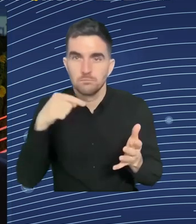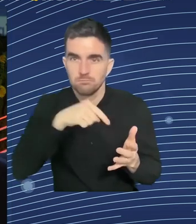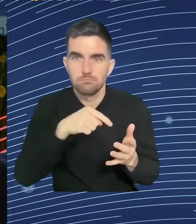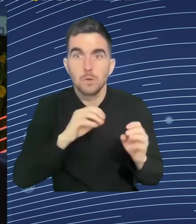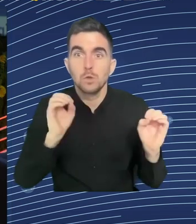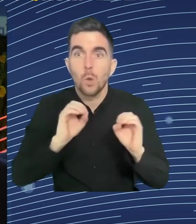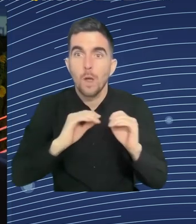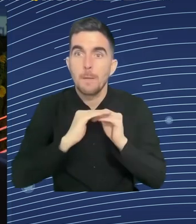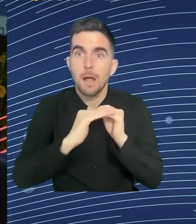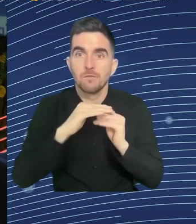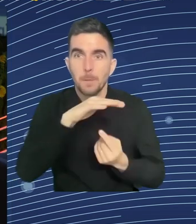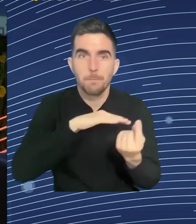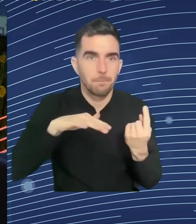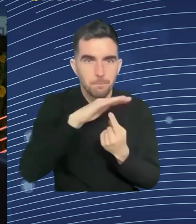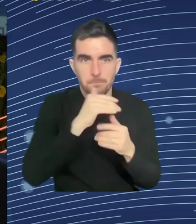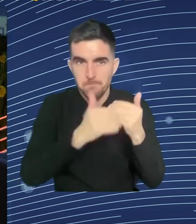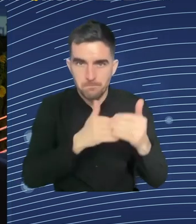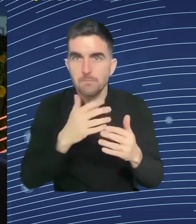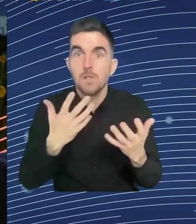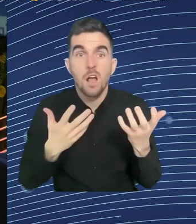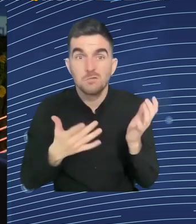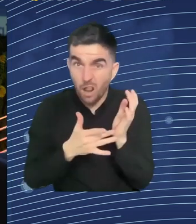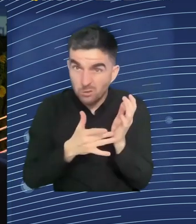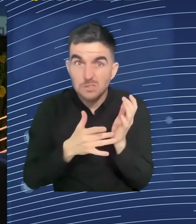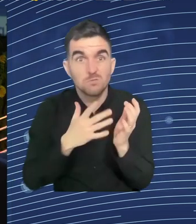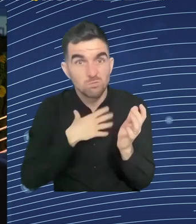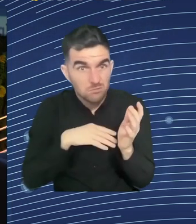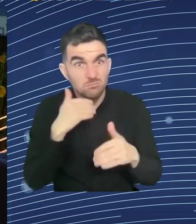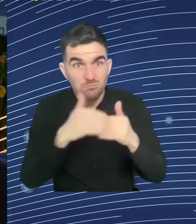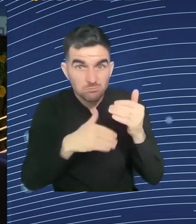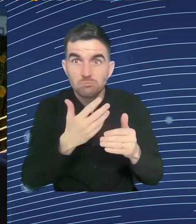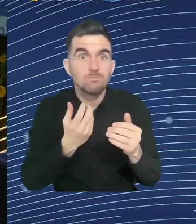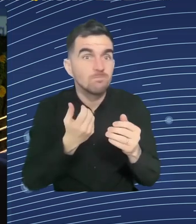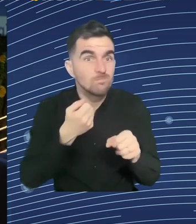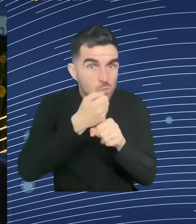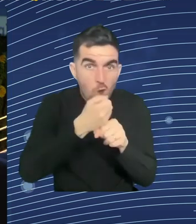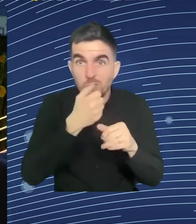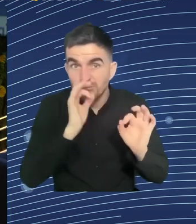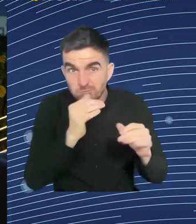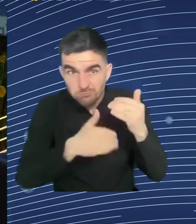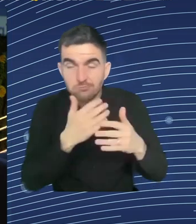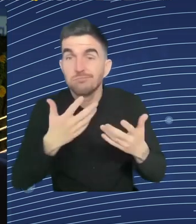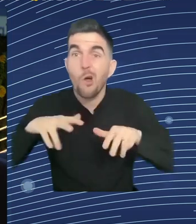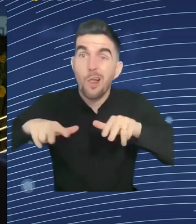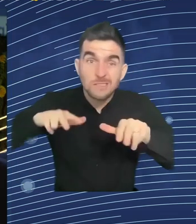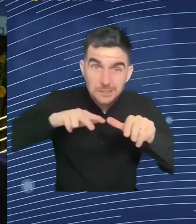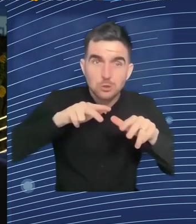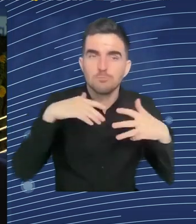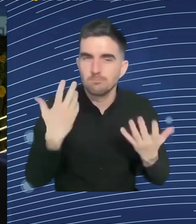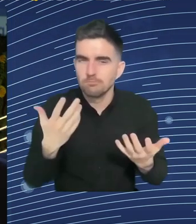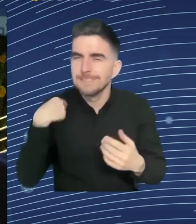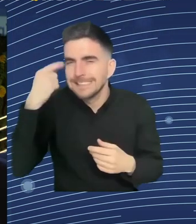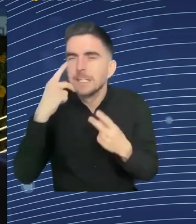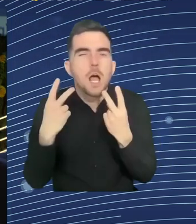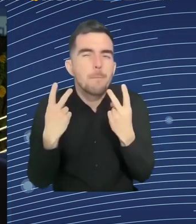create the adequate framework for this new organization of work, which I do